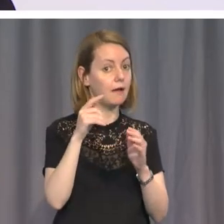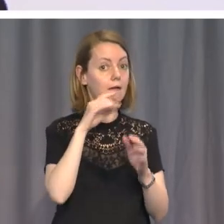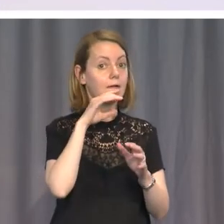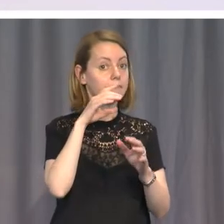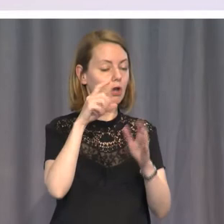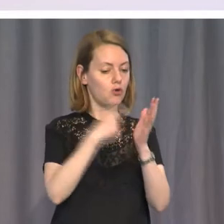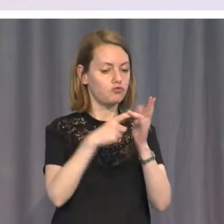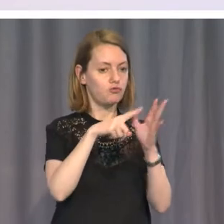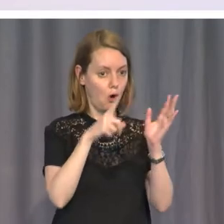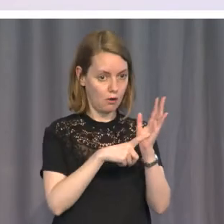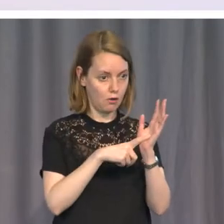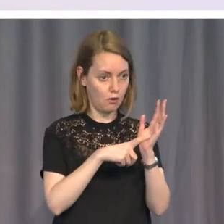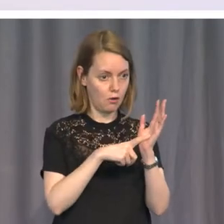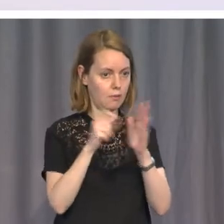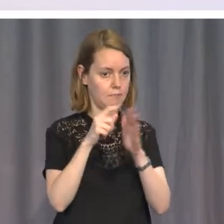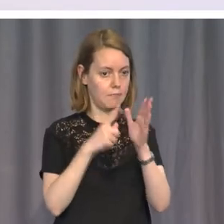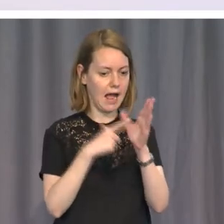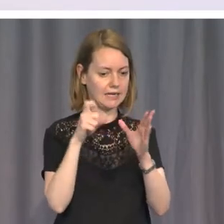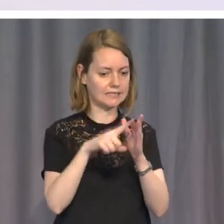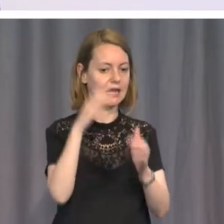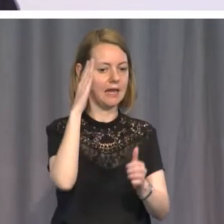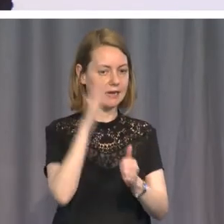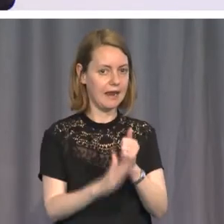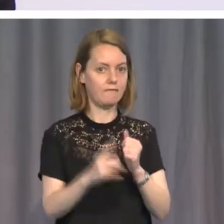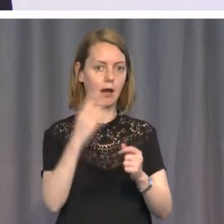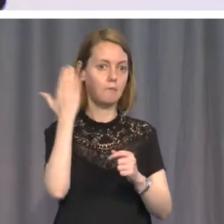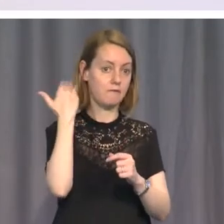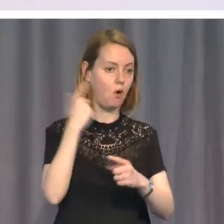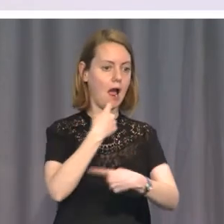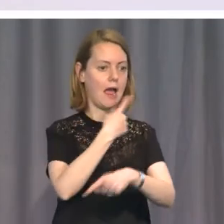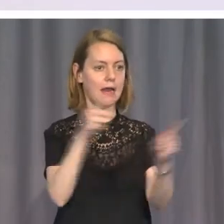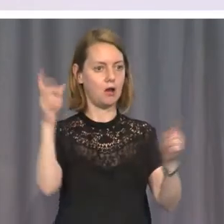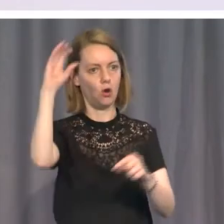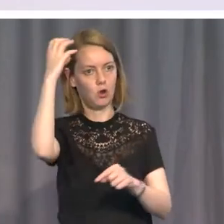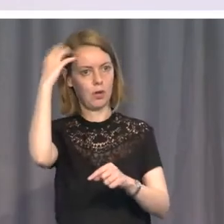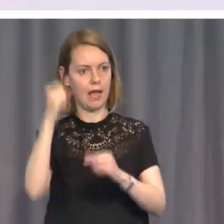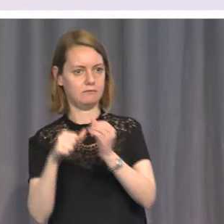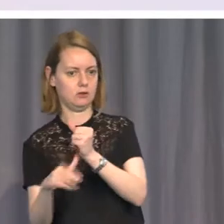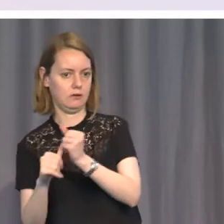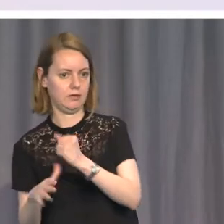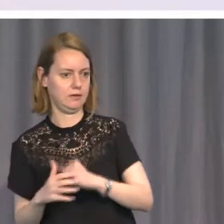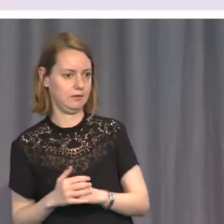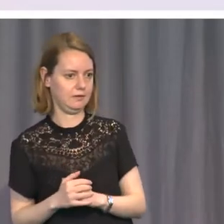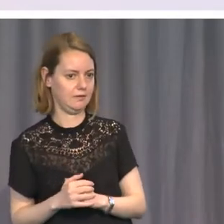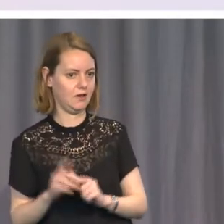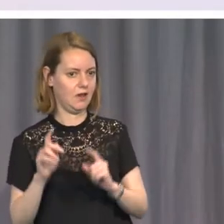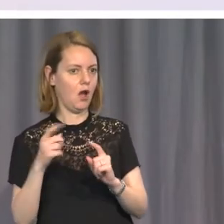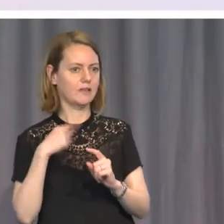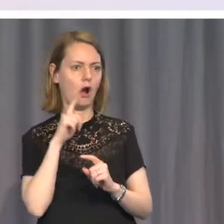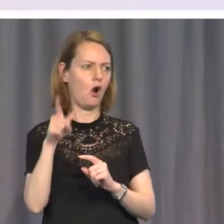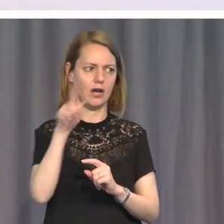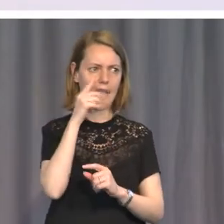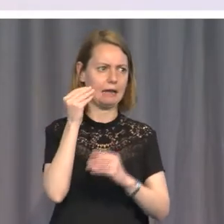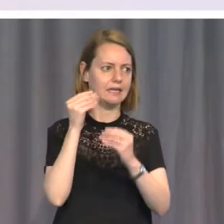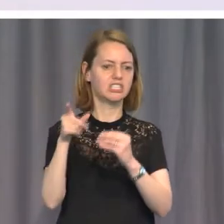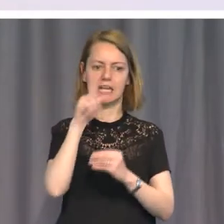movement. But it was clear that this was a signal to say, well, she can't cope with spicy food in